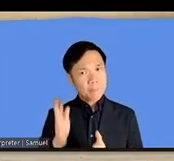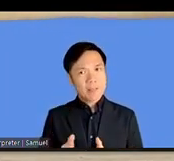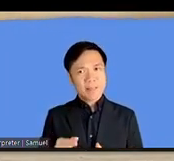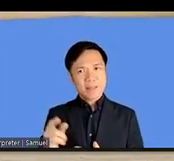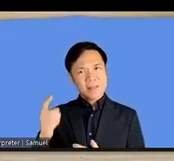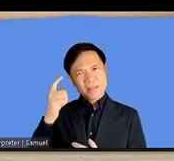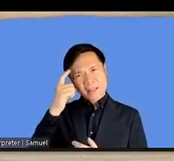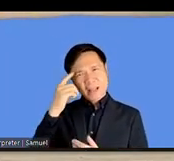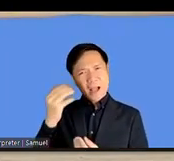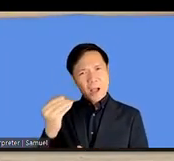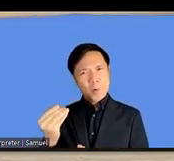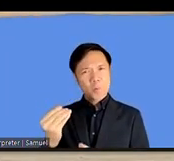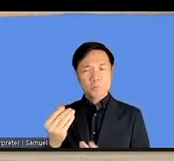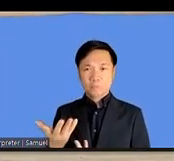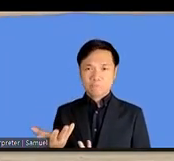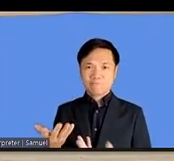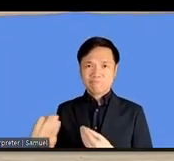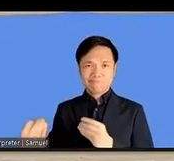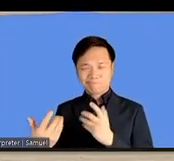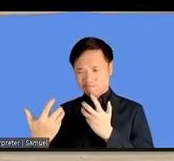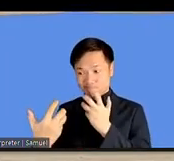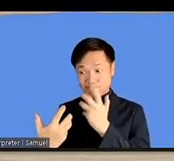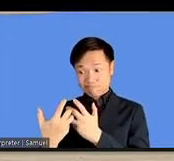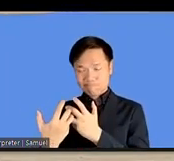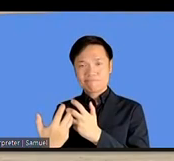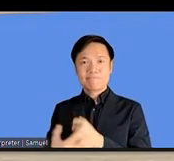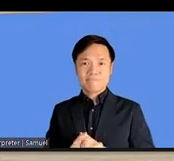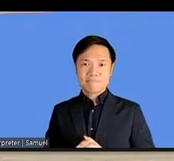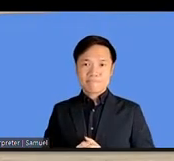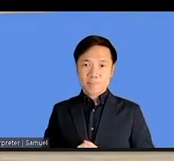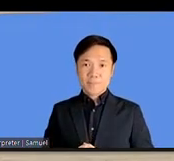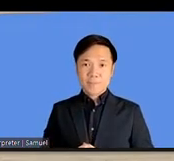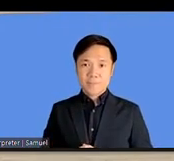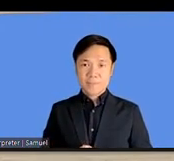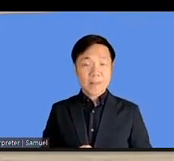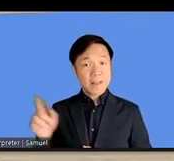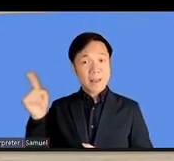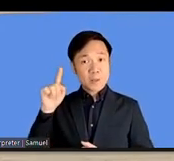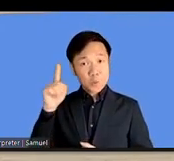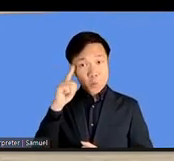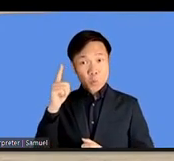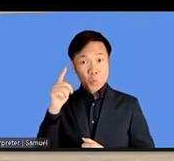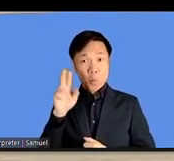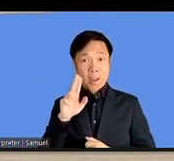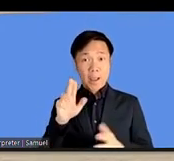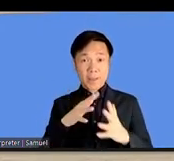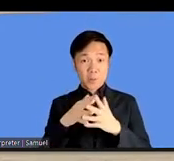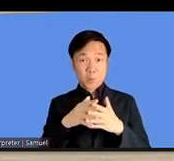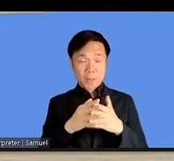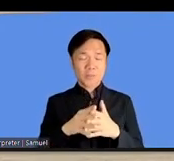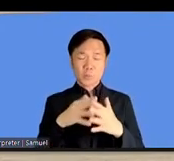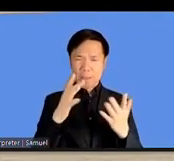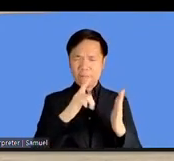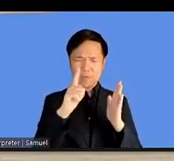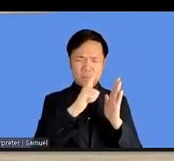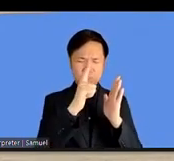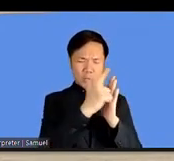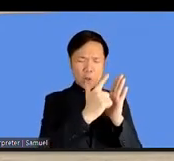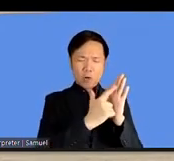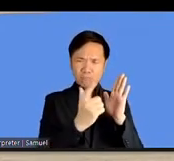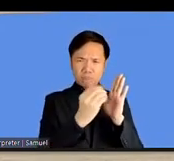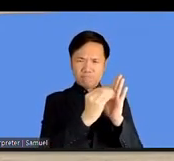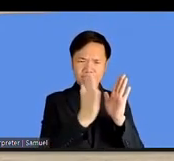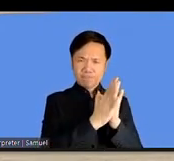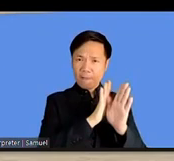um in the in the u.s there was a law about this and the and they also